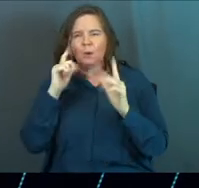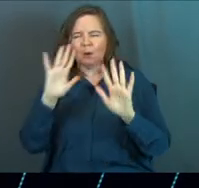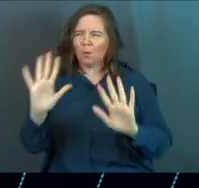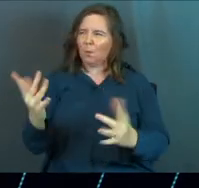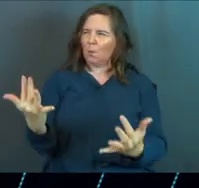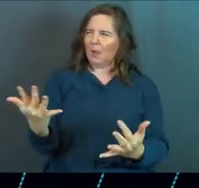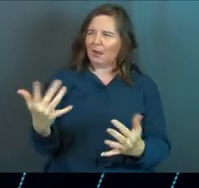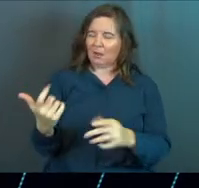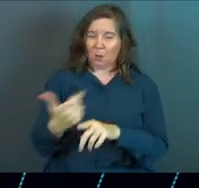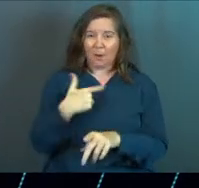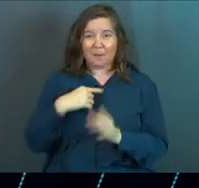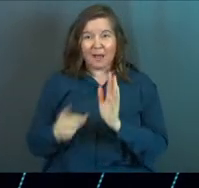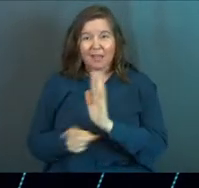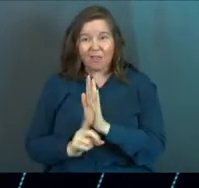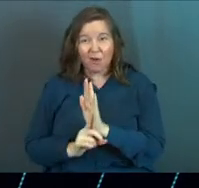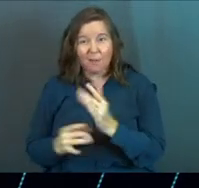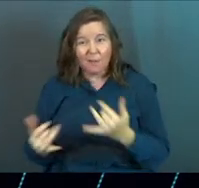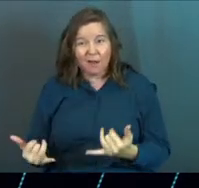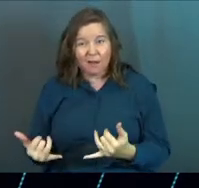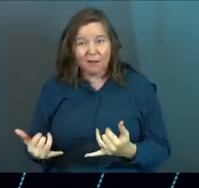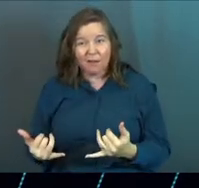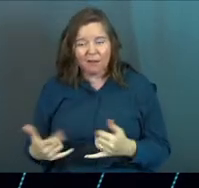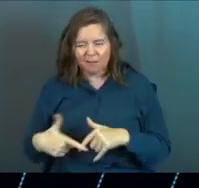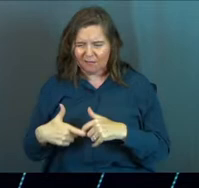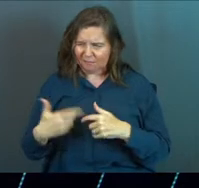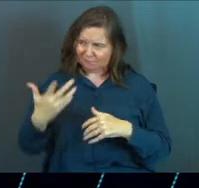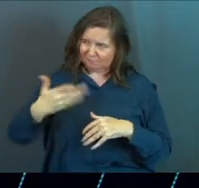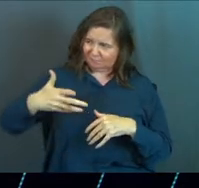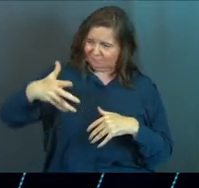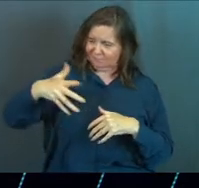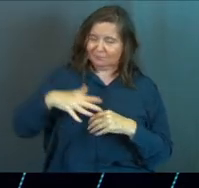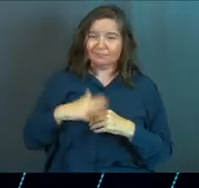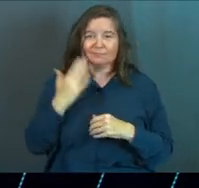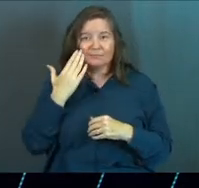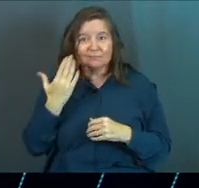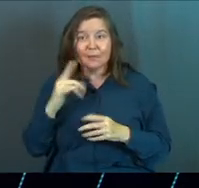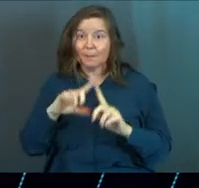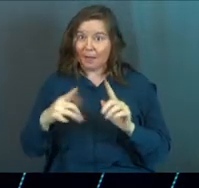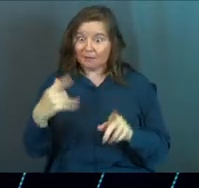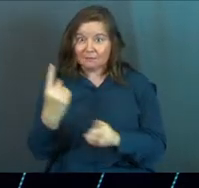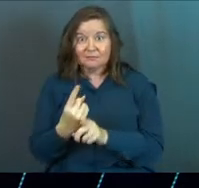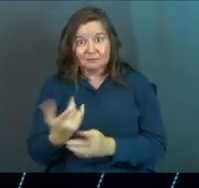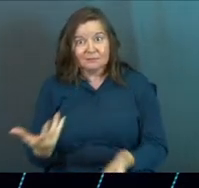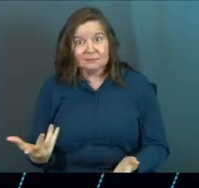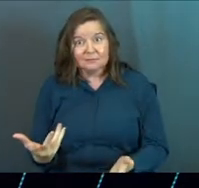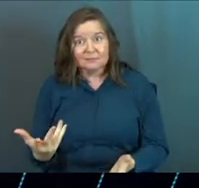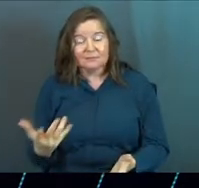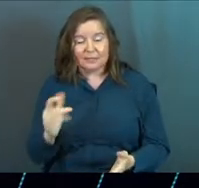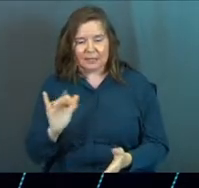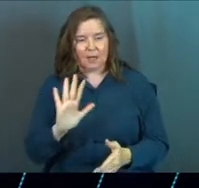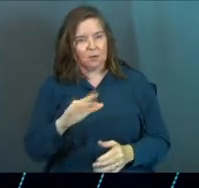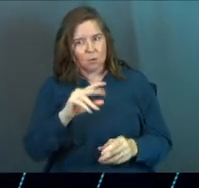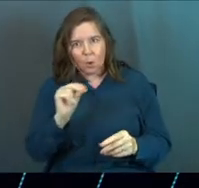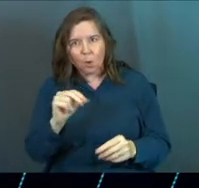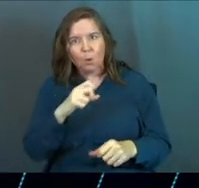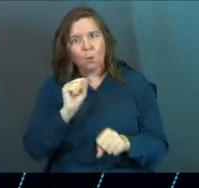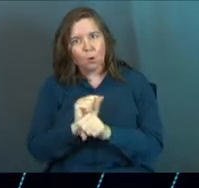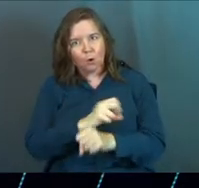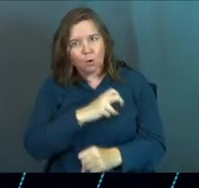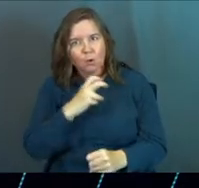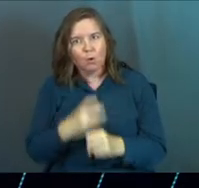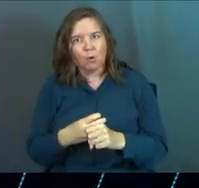on, Solomon, you're going after my alarm clock now. Back off, dude. But he is. He's like, work hard.